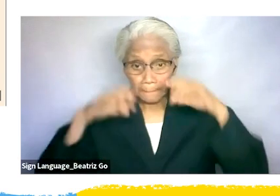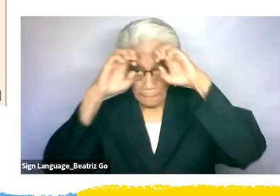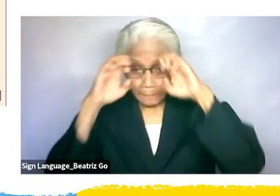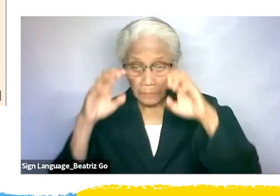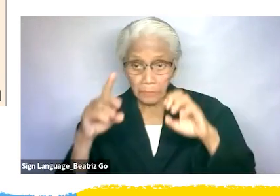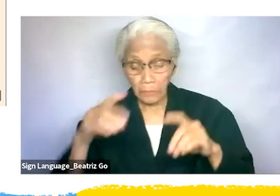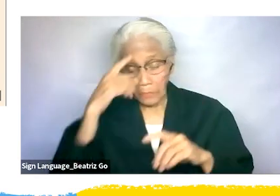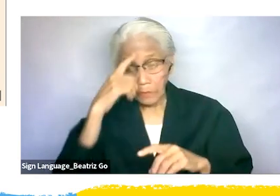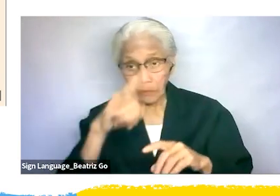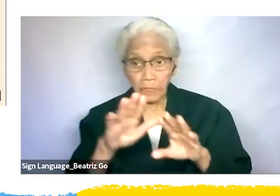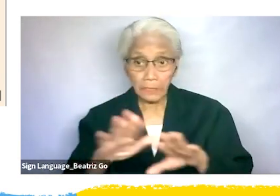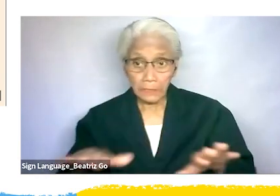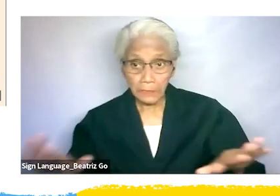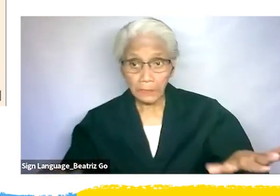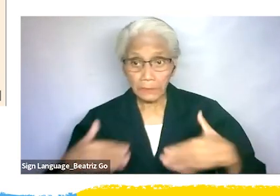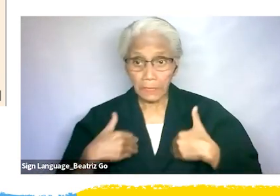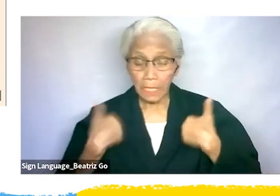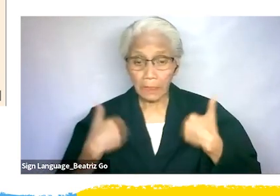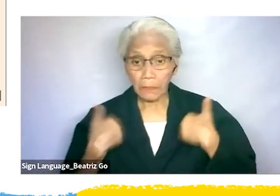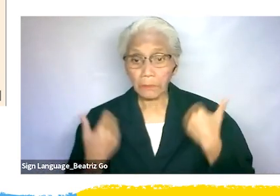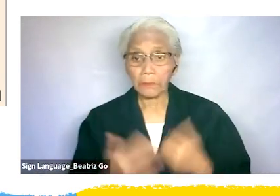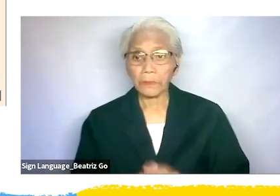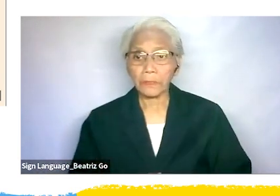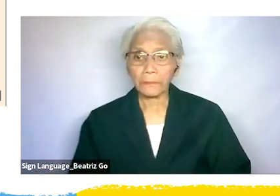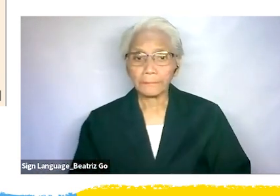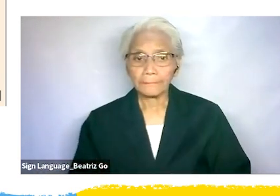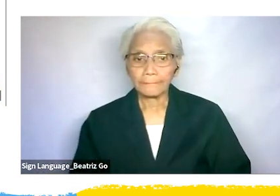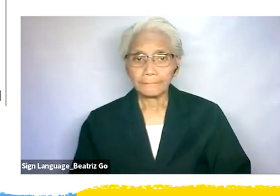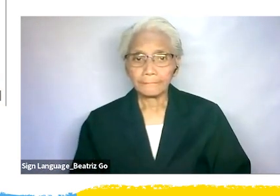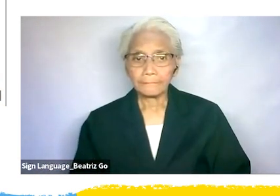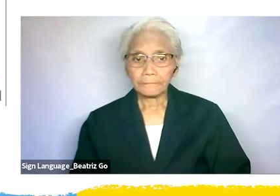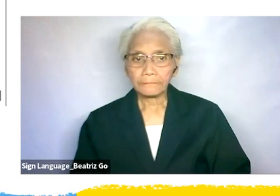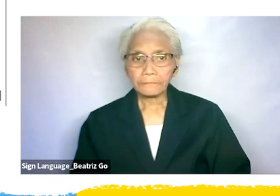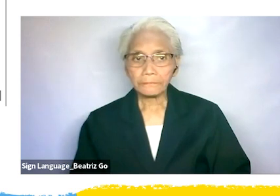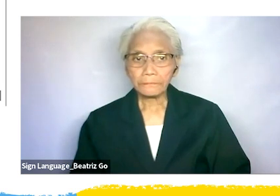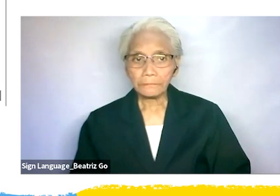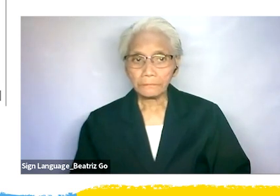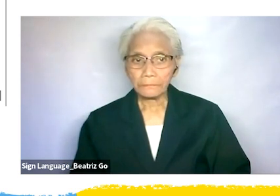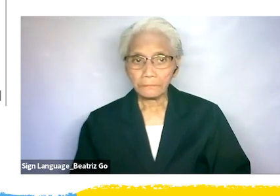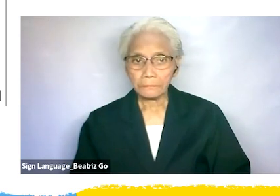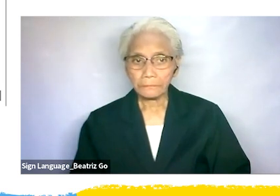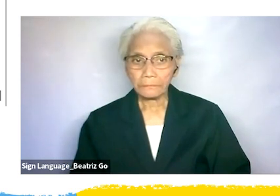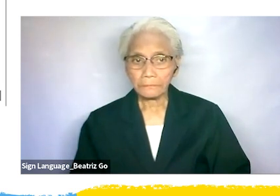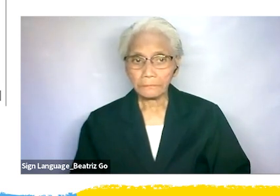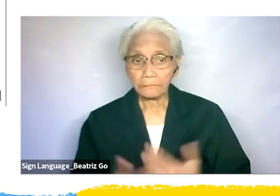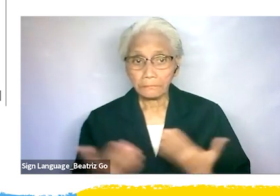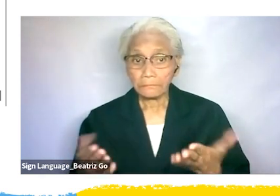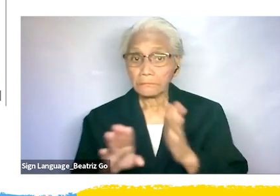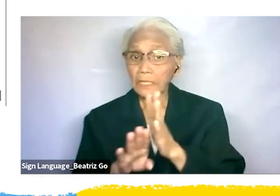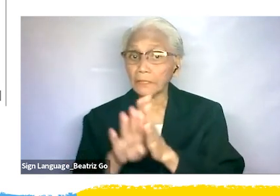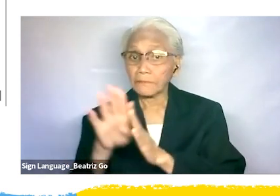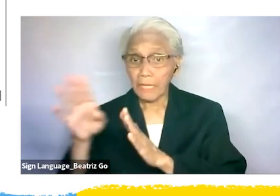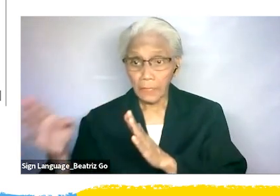youths the next slide the development of